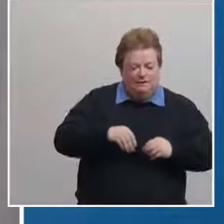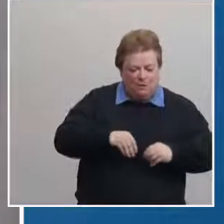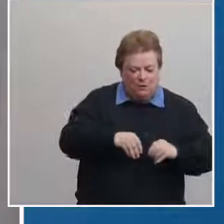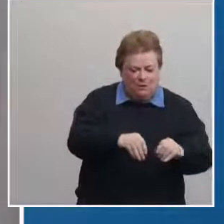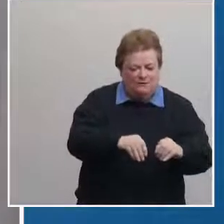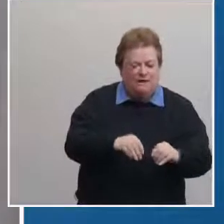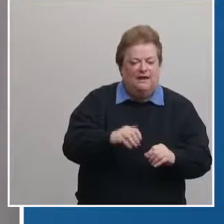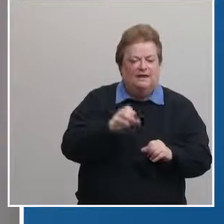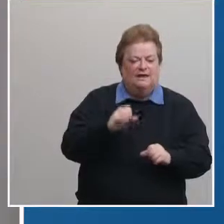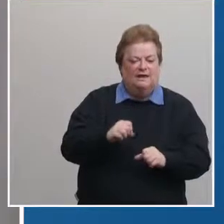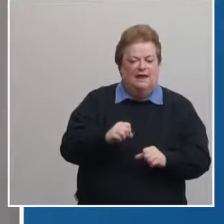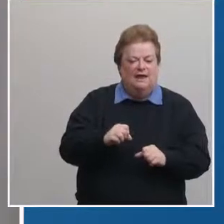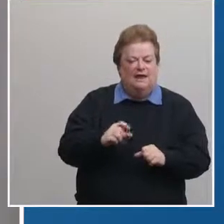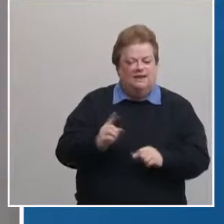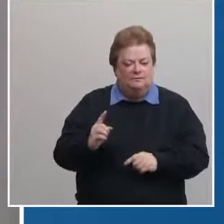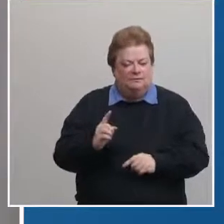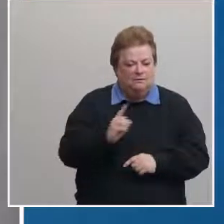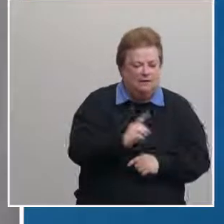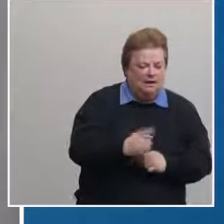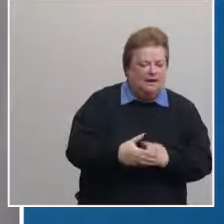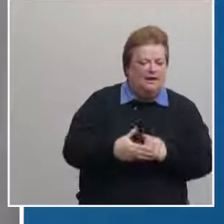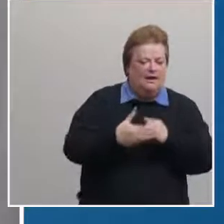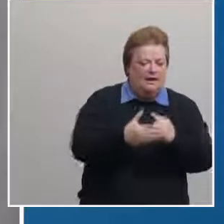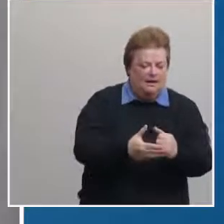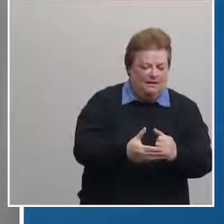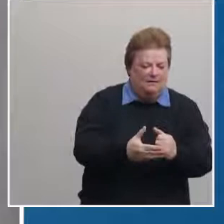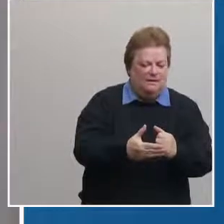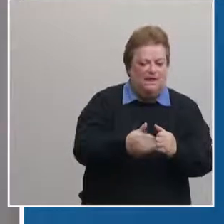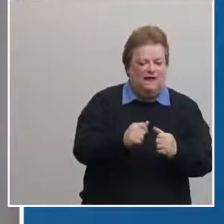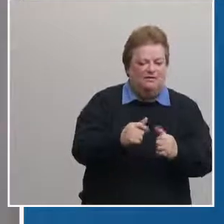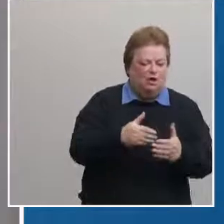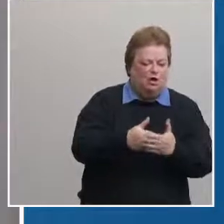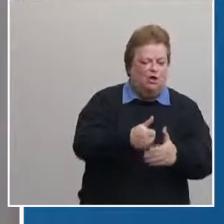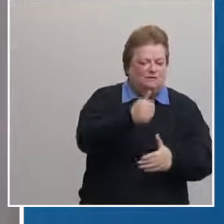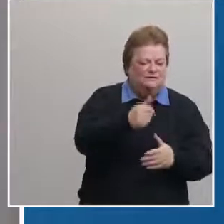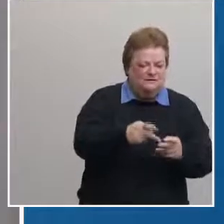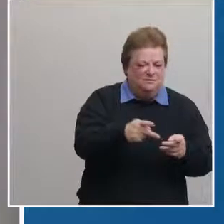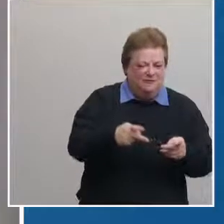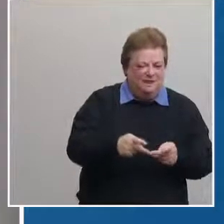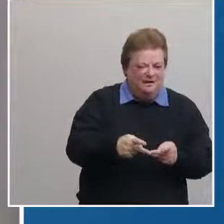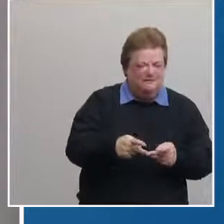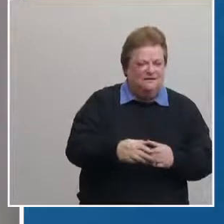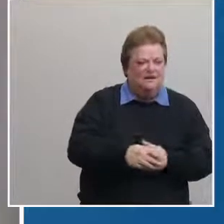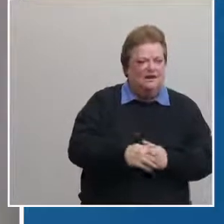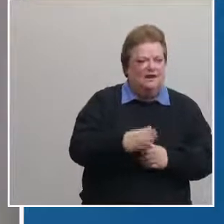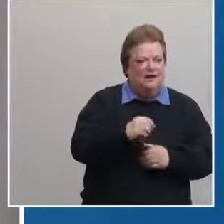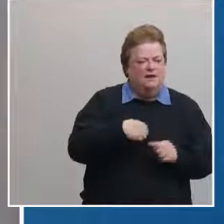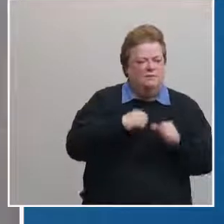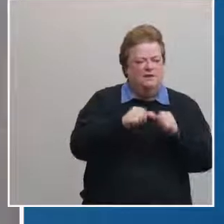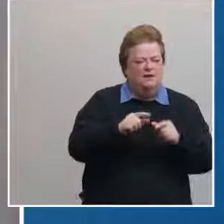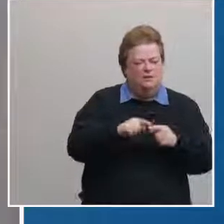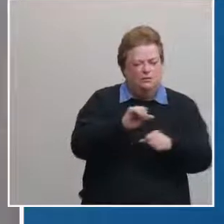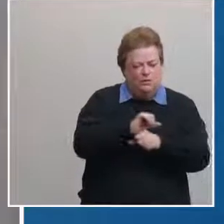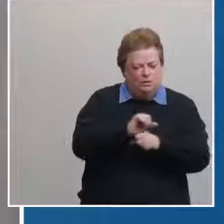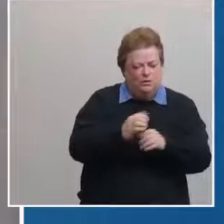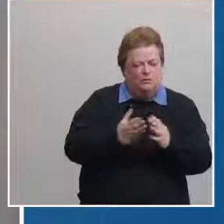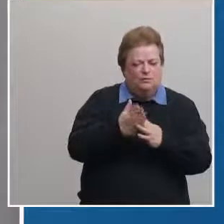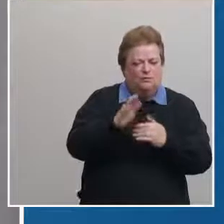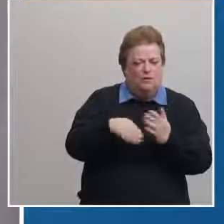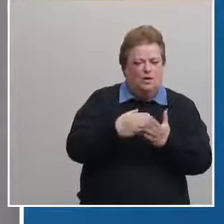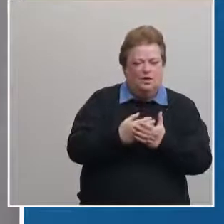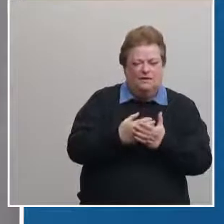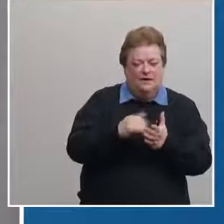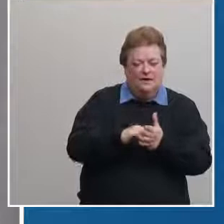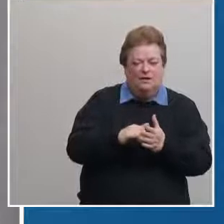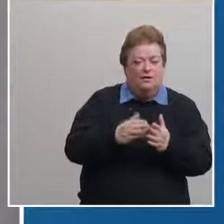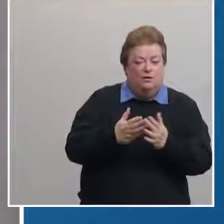be directly assisted at the closest possible area and we'll continue to work through all of those at any site